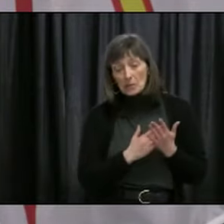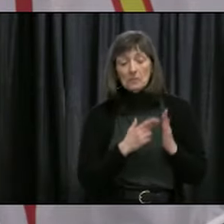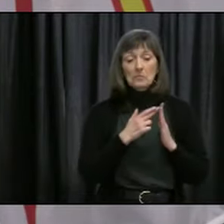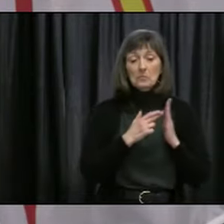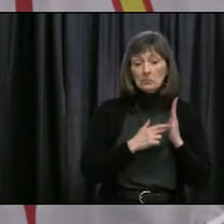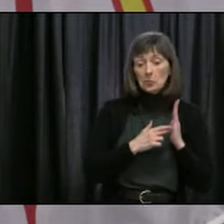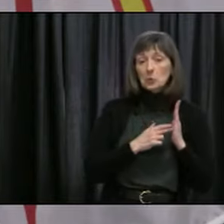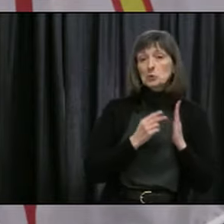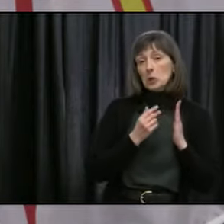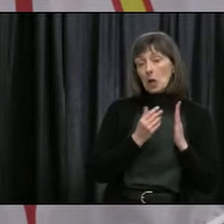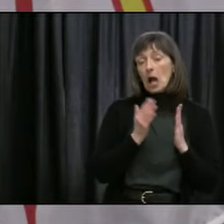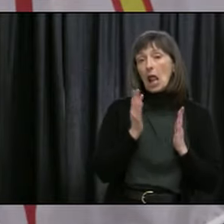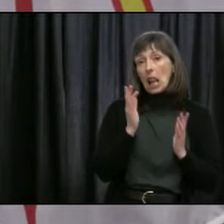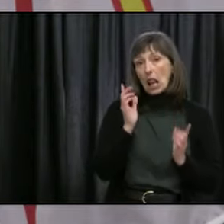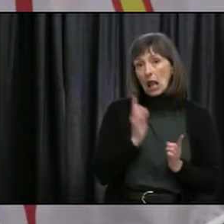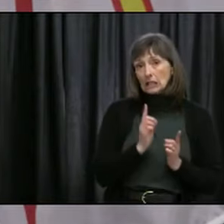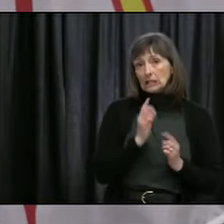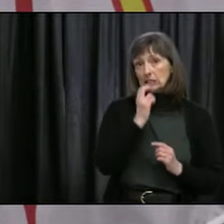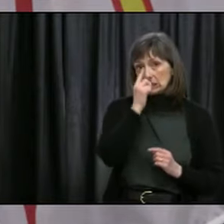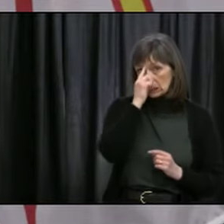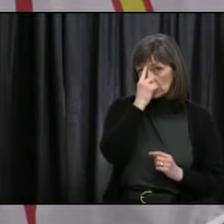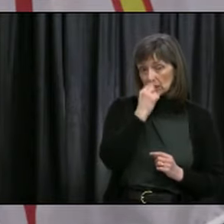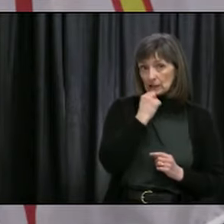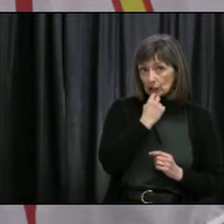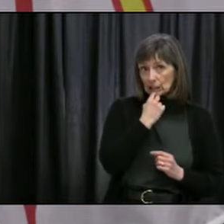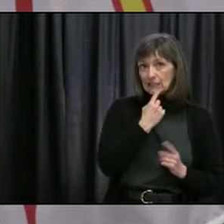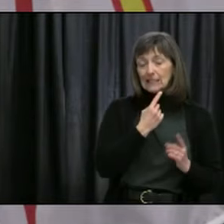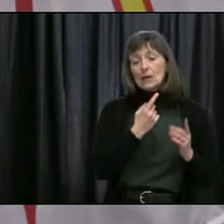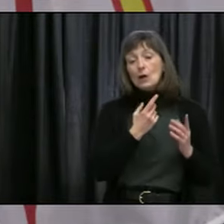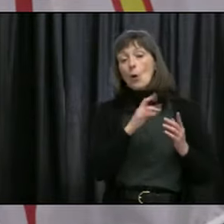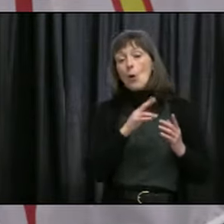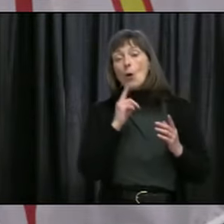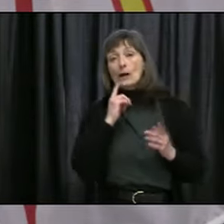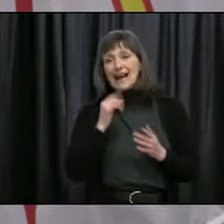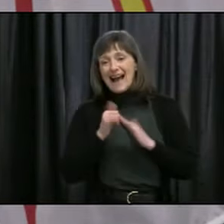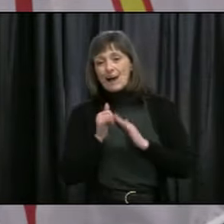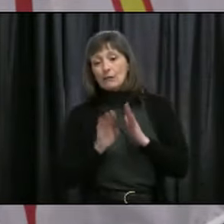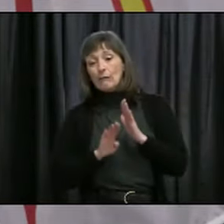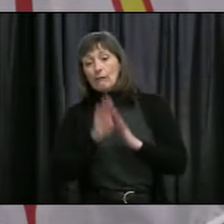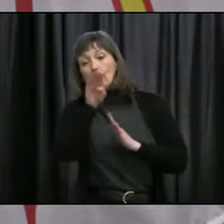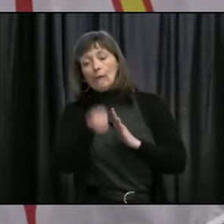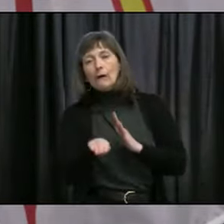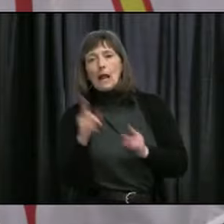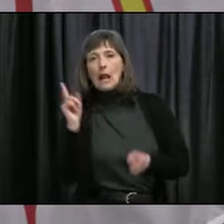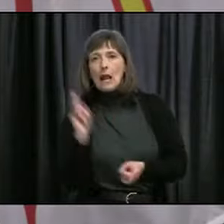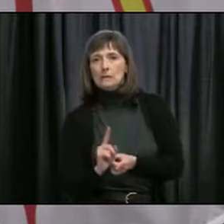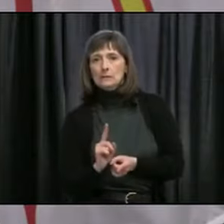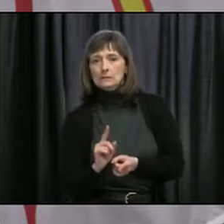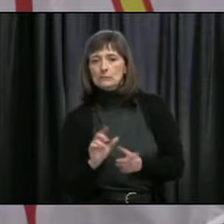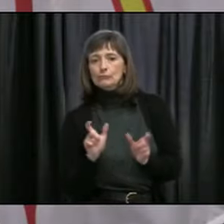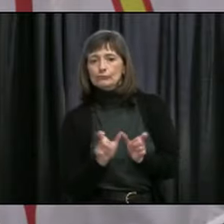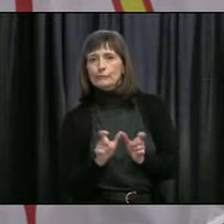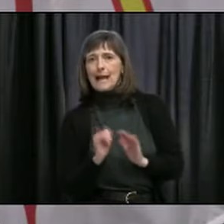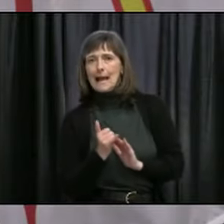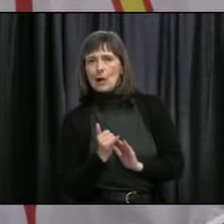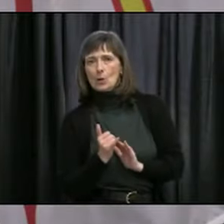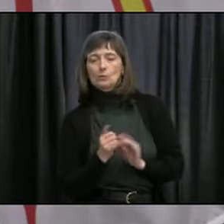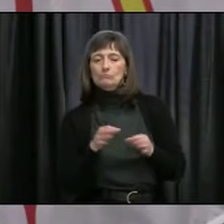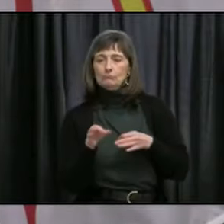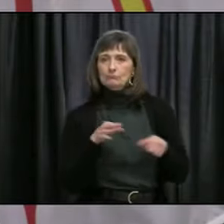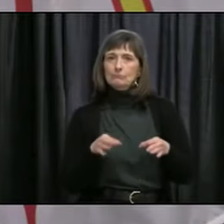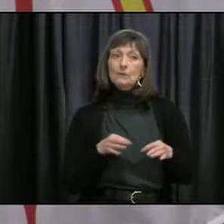and that we prevent future spikes. Together, we have proven that Dr. Fitzgerald's